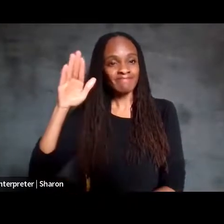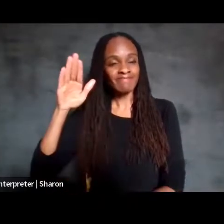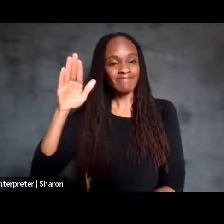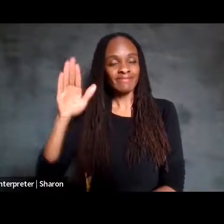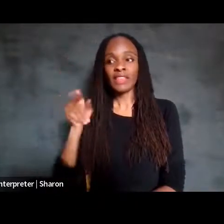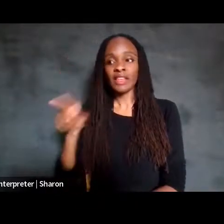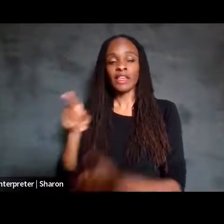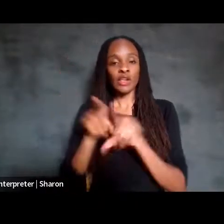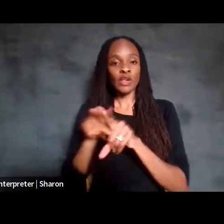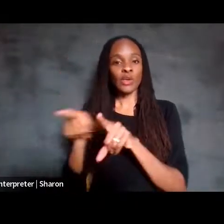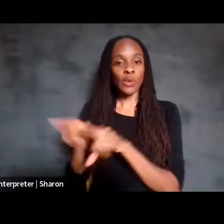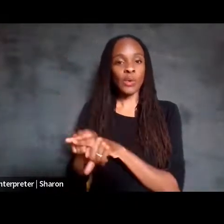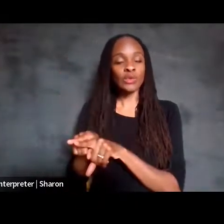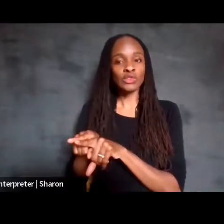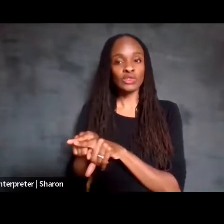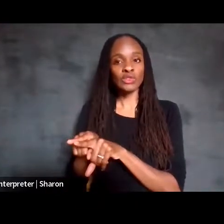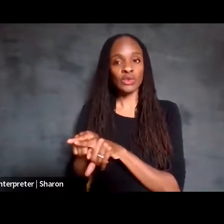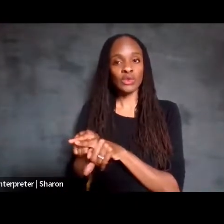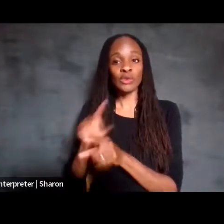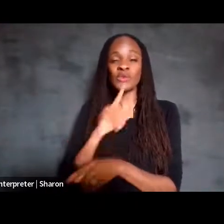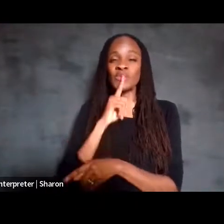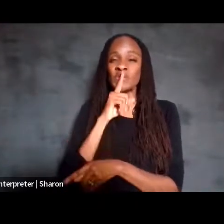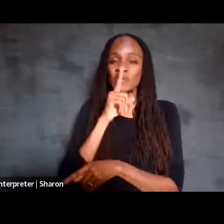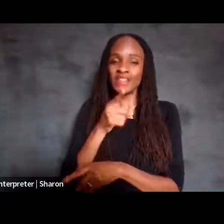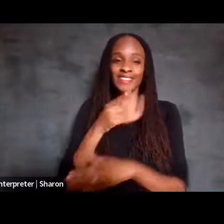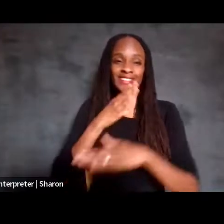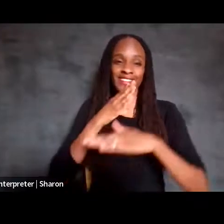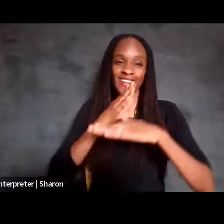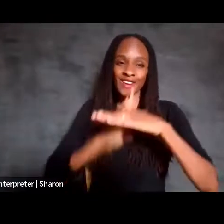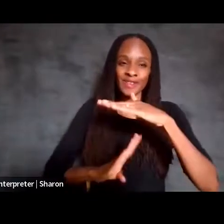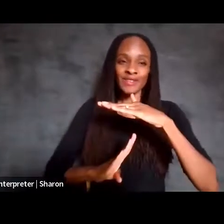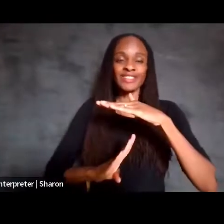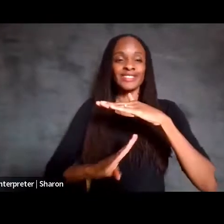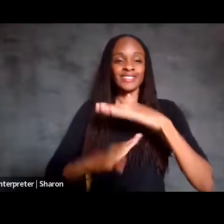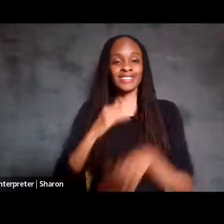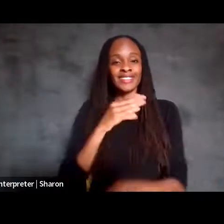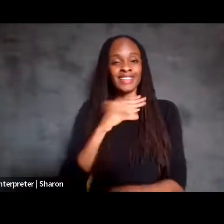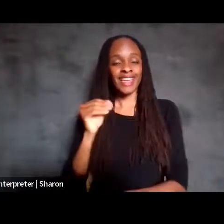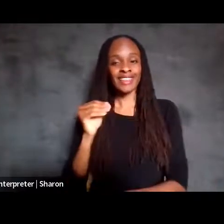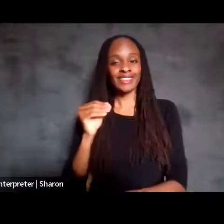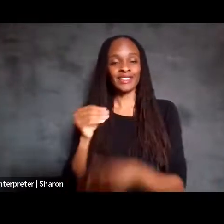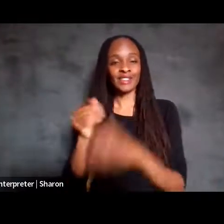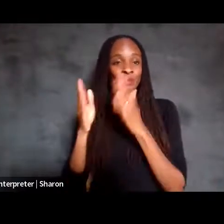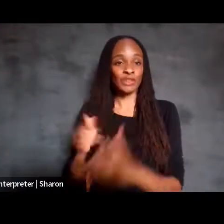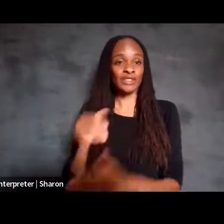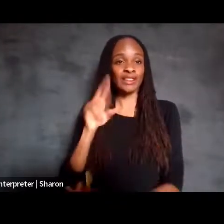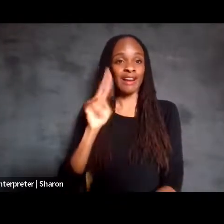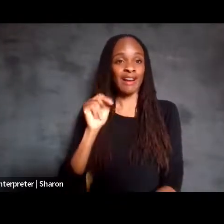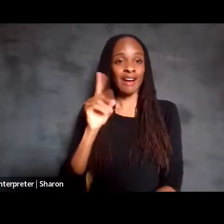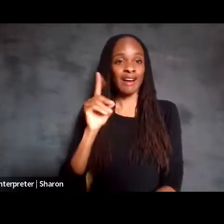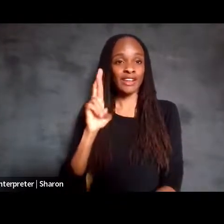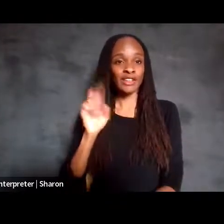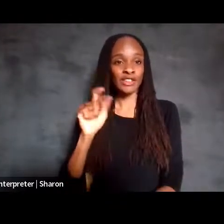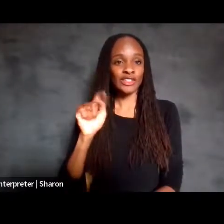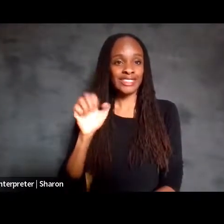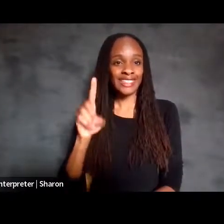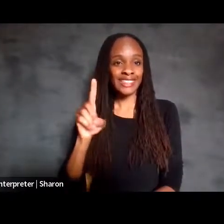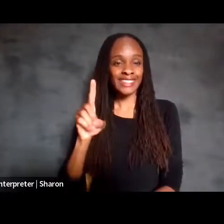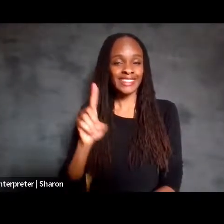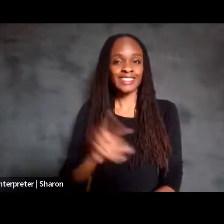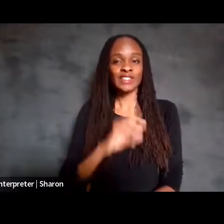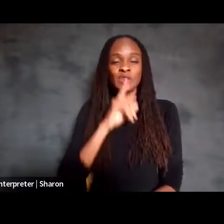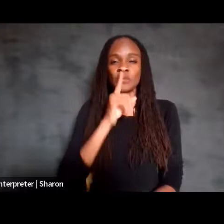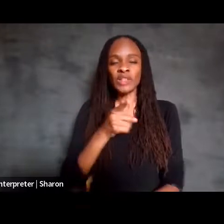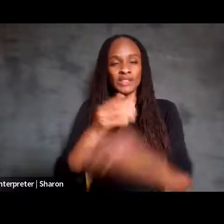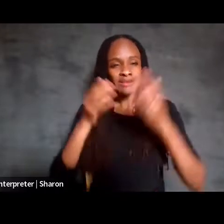aggravatingly humble and understated person, I know, so, listen closely to what